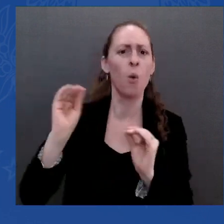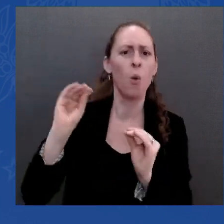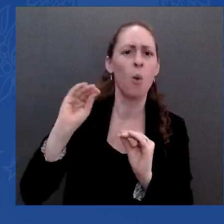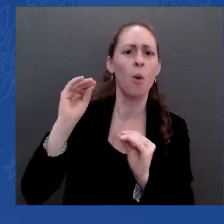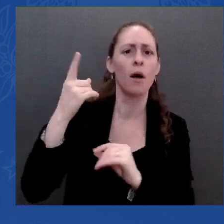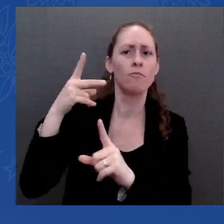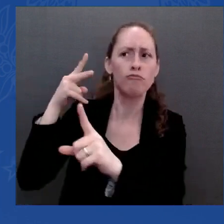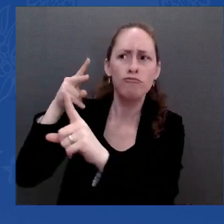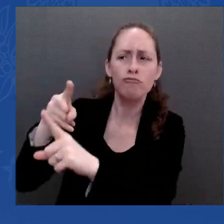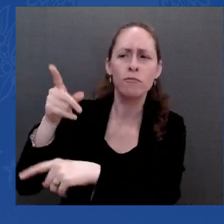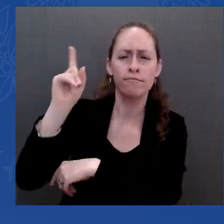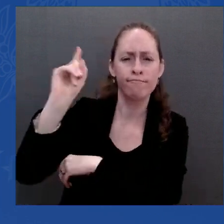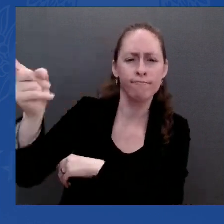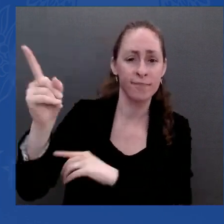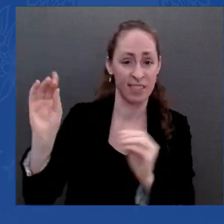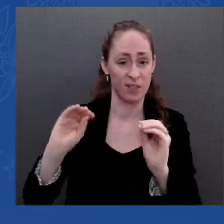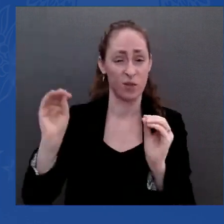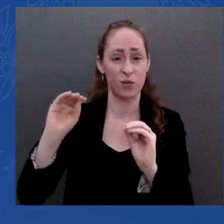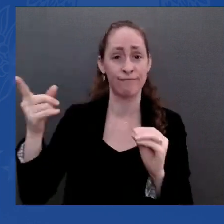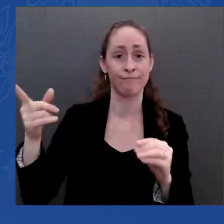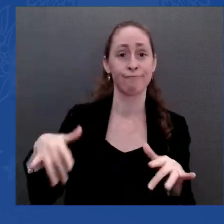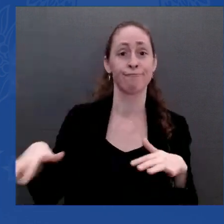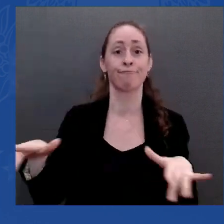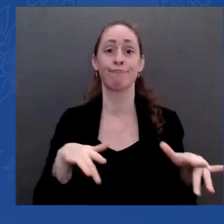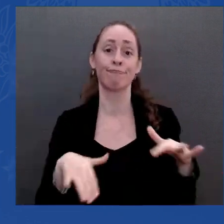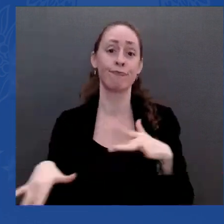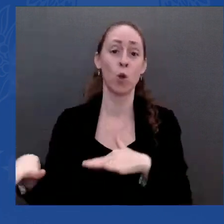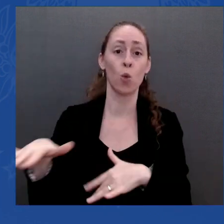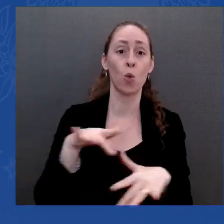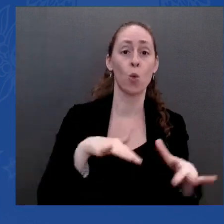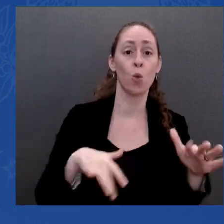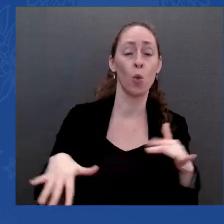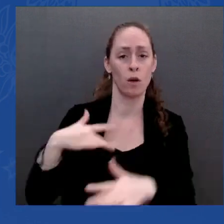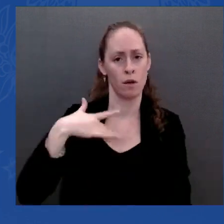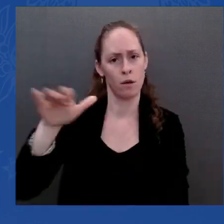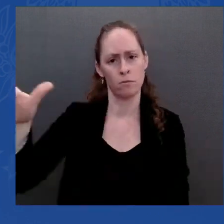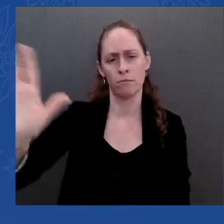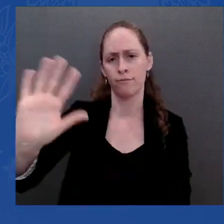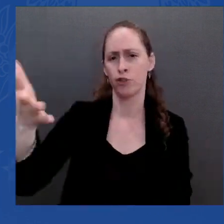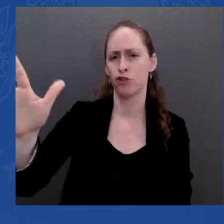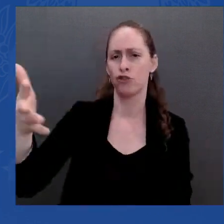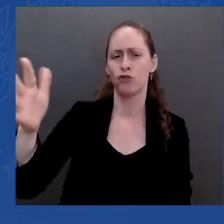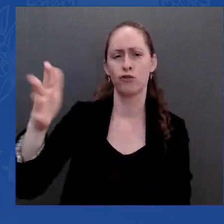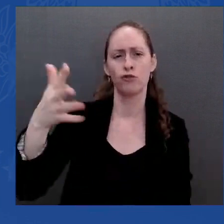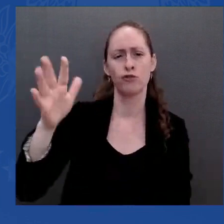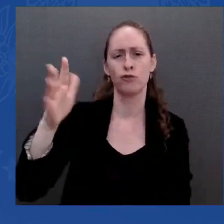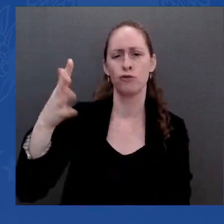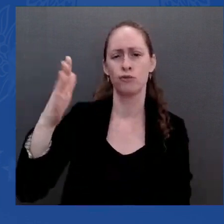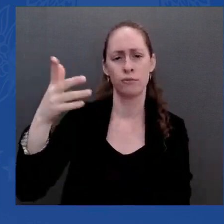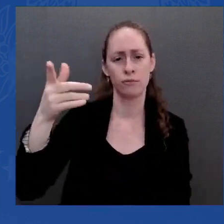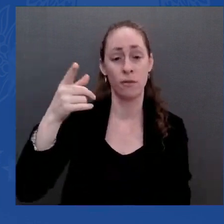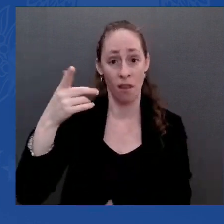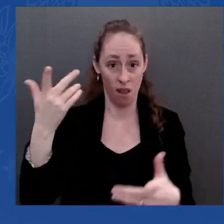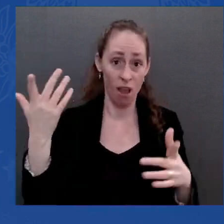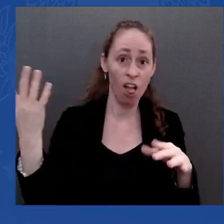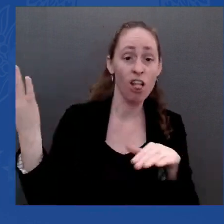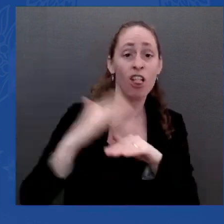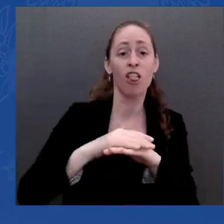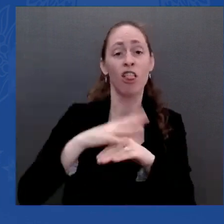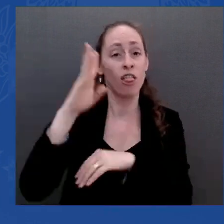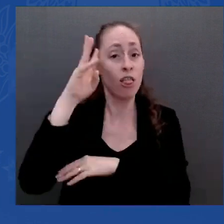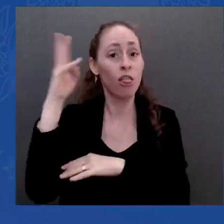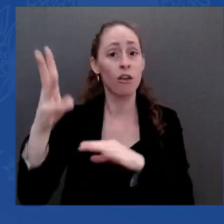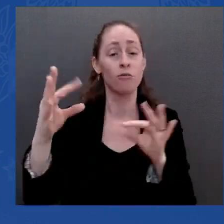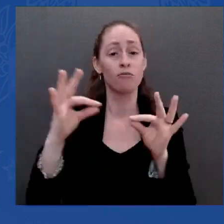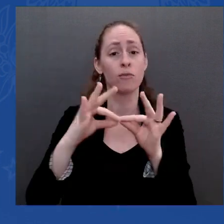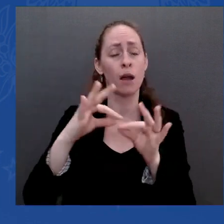you are finally going to become accountable when you raise prices on the American people. Accountability. You're still going to